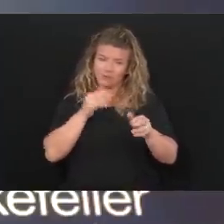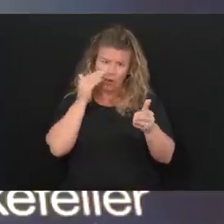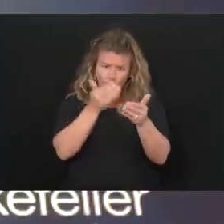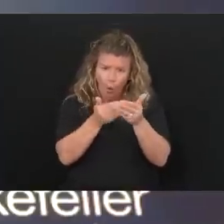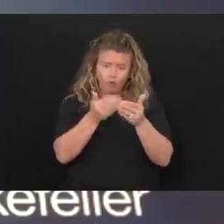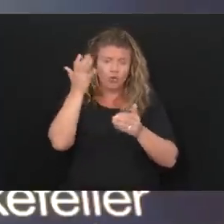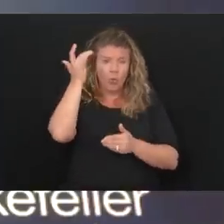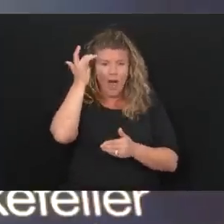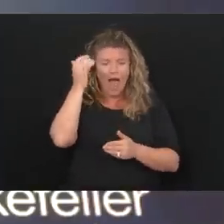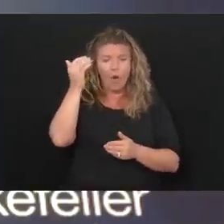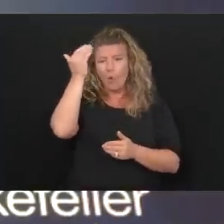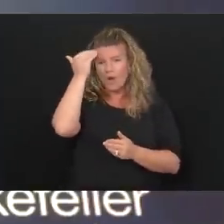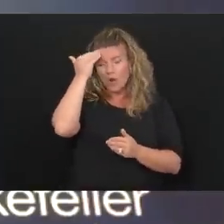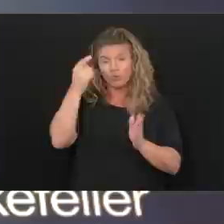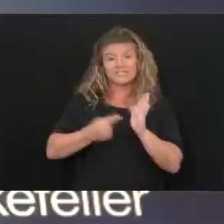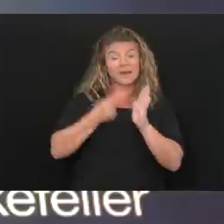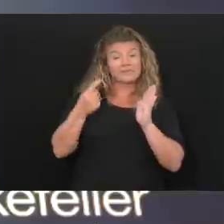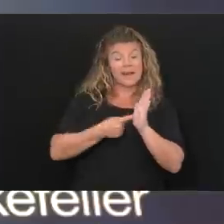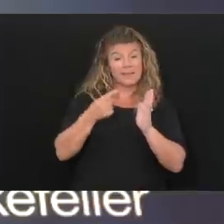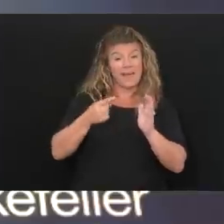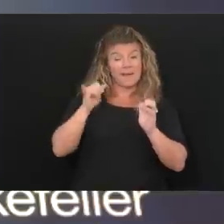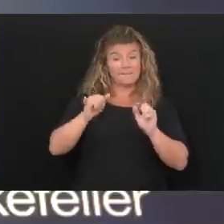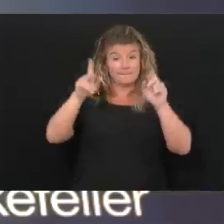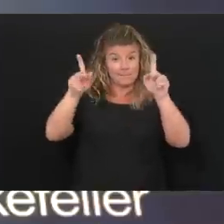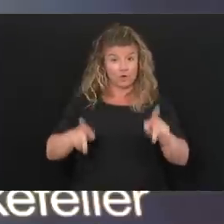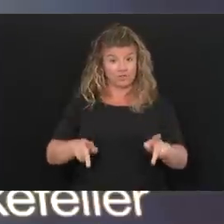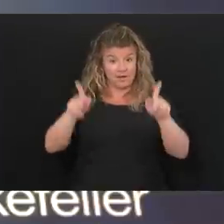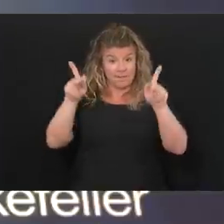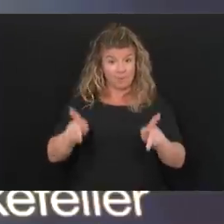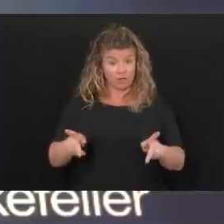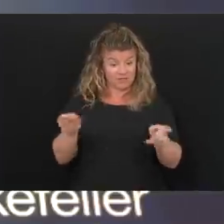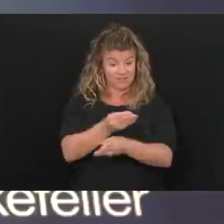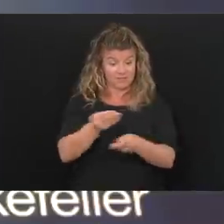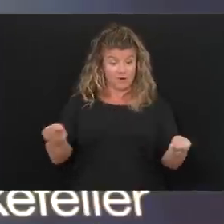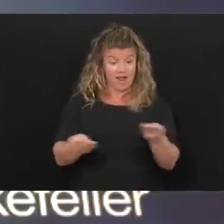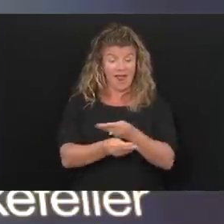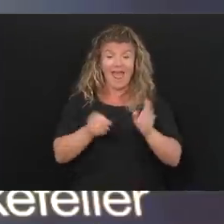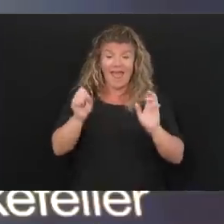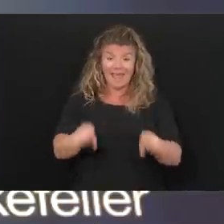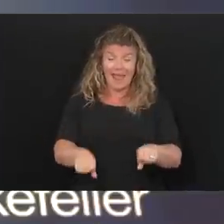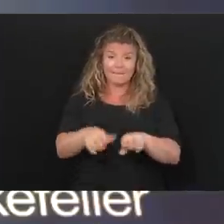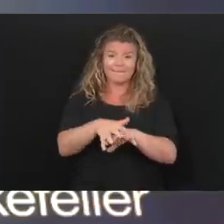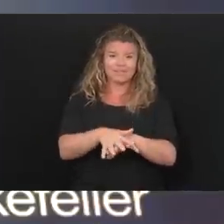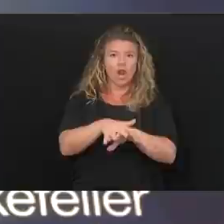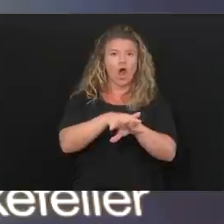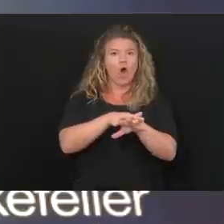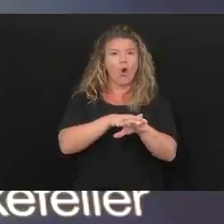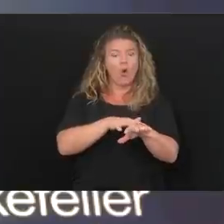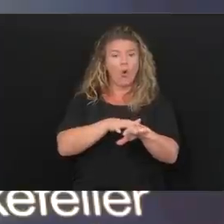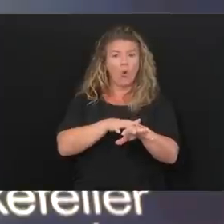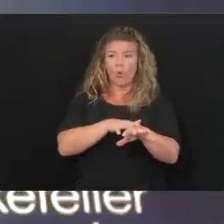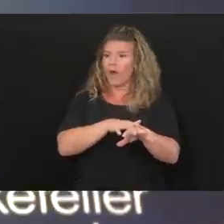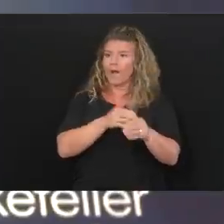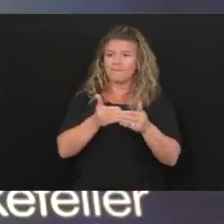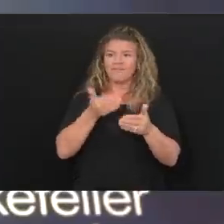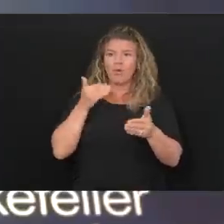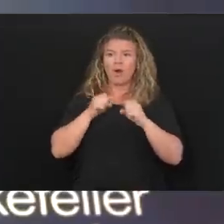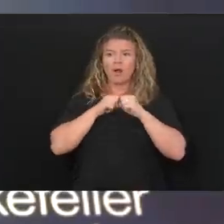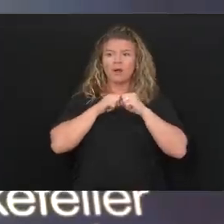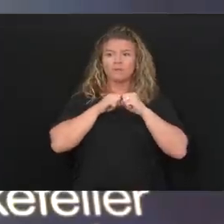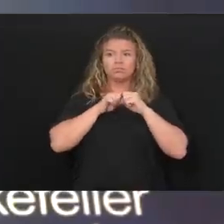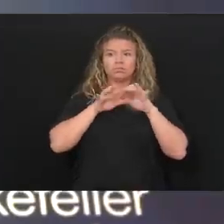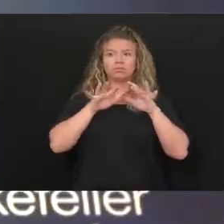we know that sometimes this person-to-person spread starts slowly kind of undercover and then it becomes expressed. So